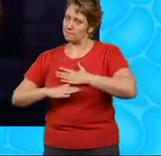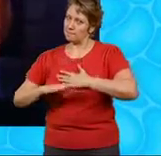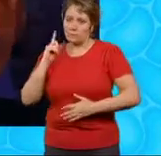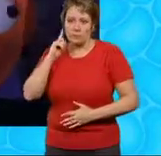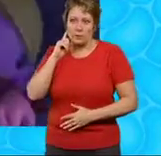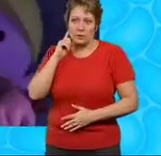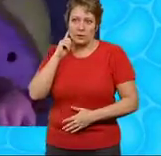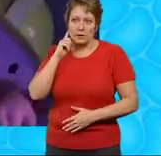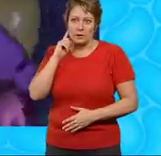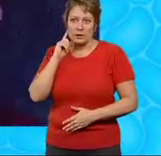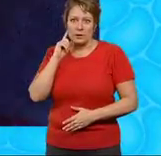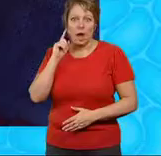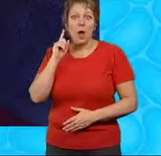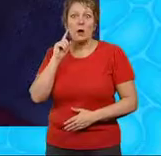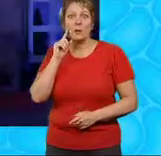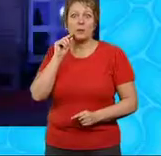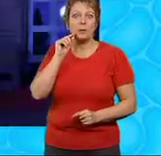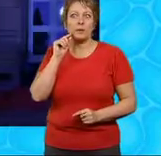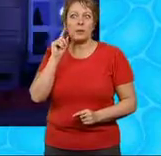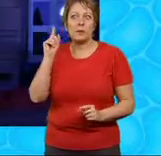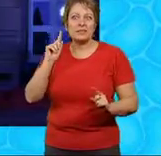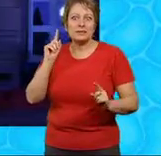What's that? I think I'll take a look